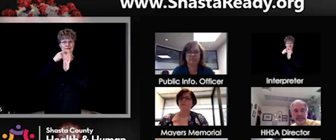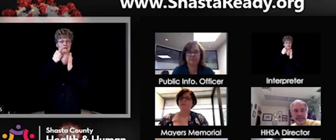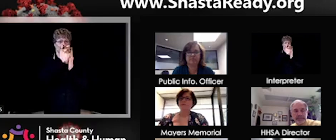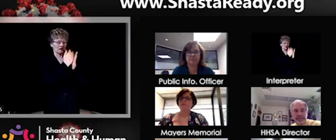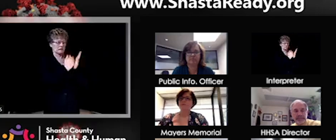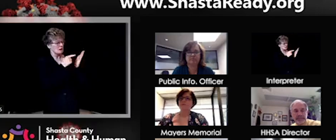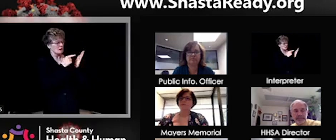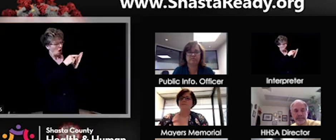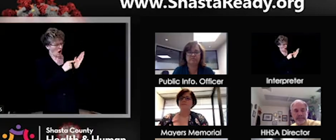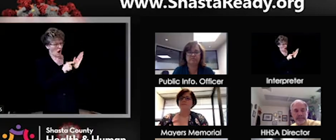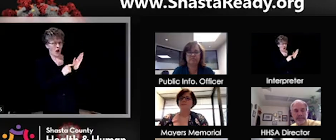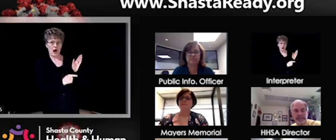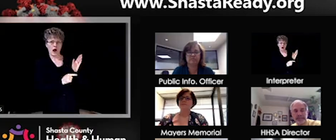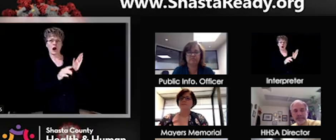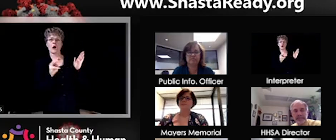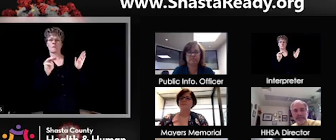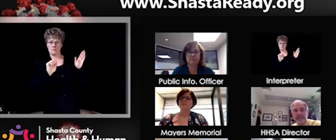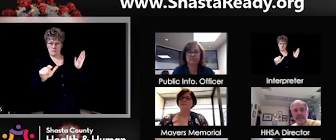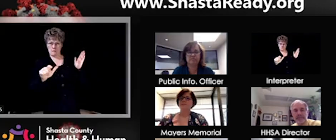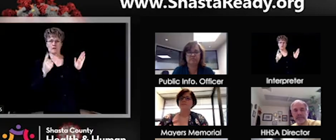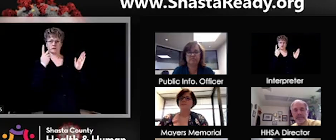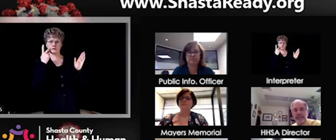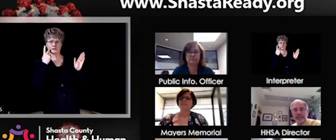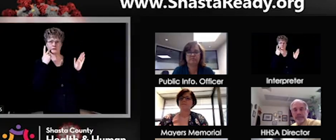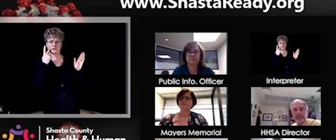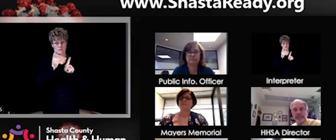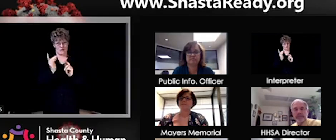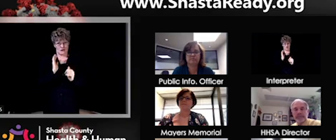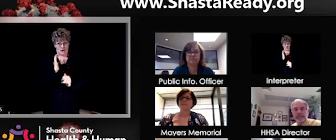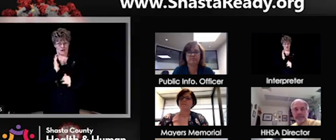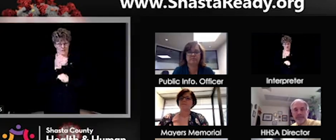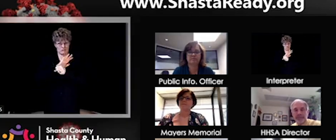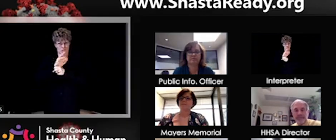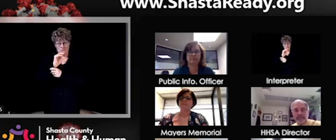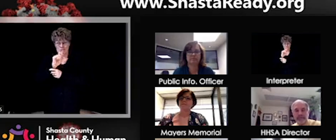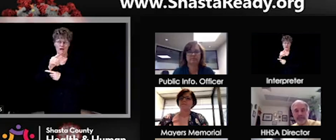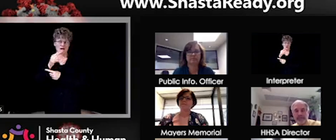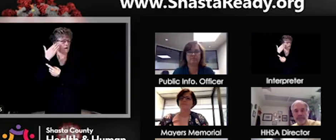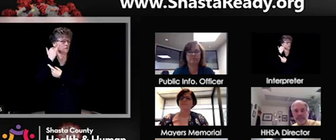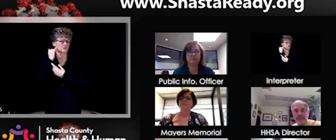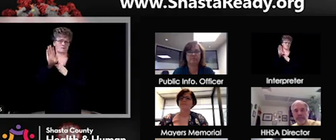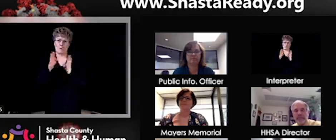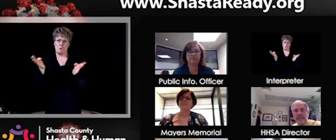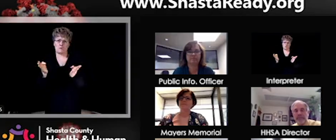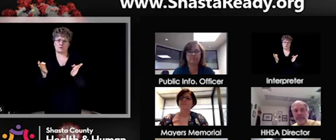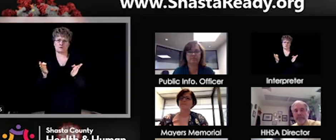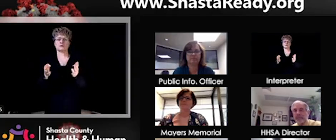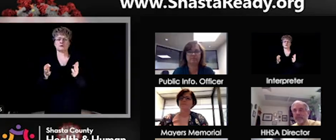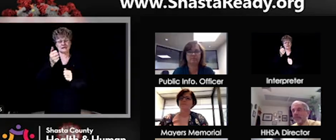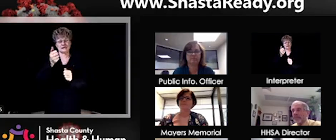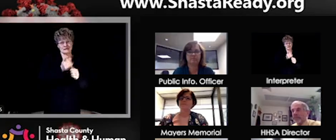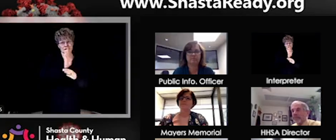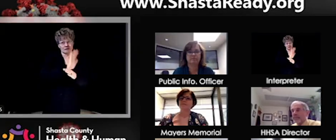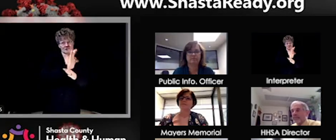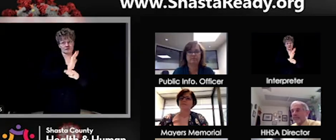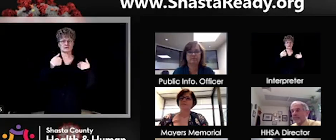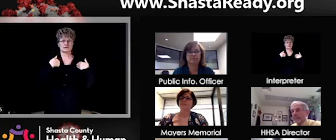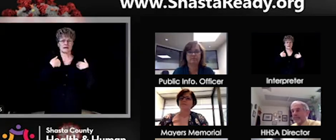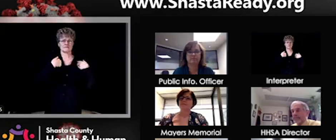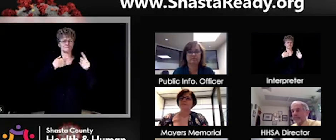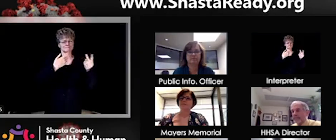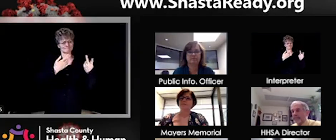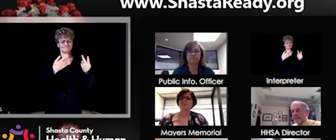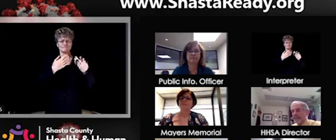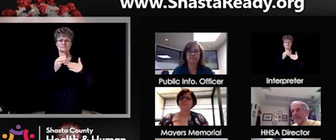know. There is guidance for those types of establishments.